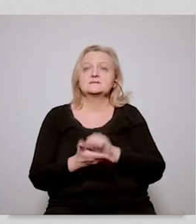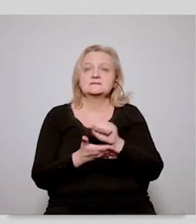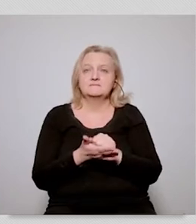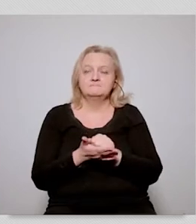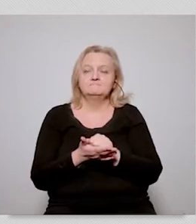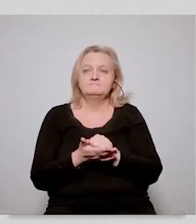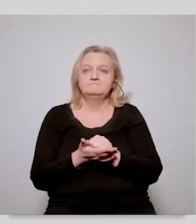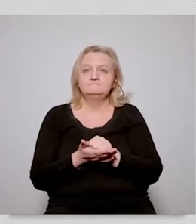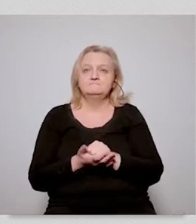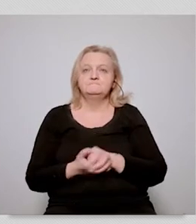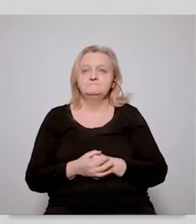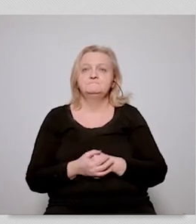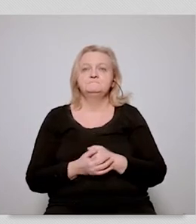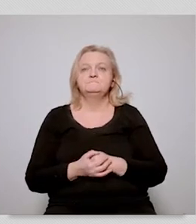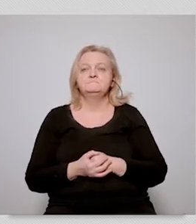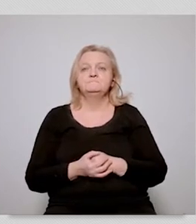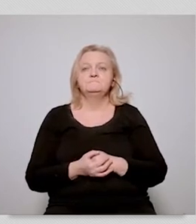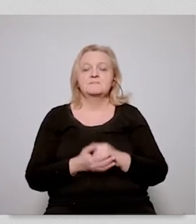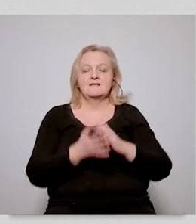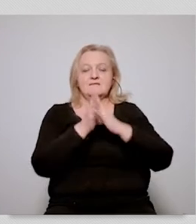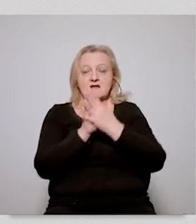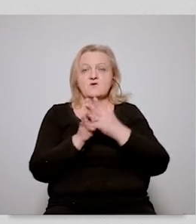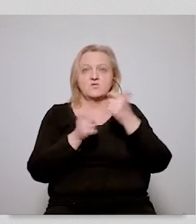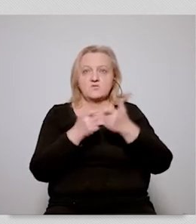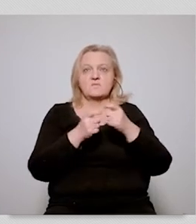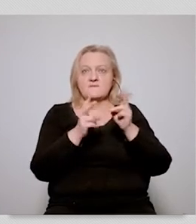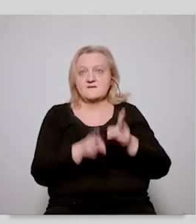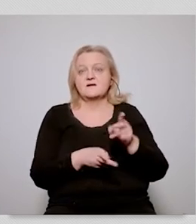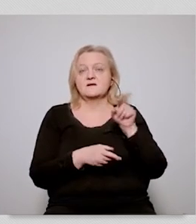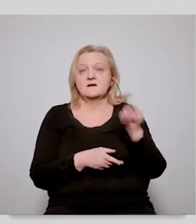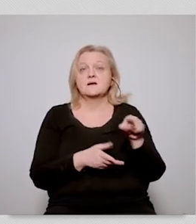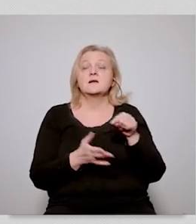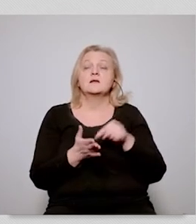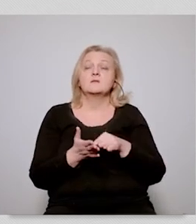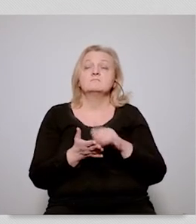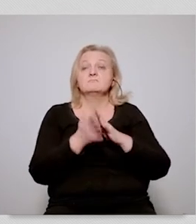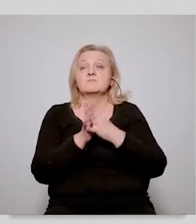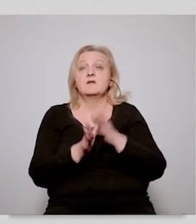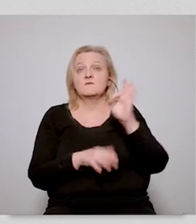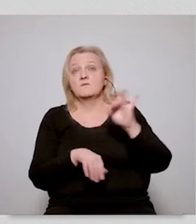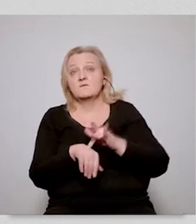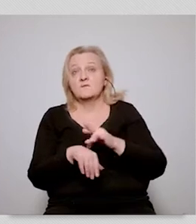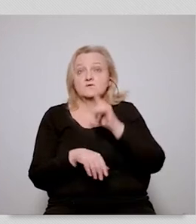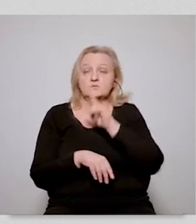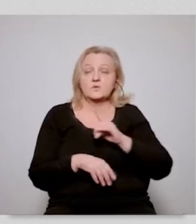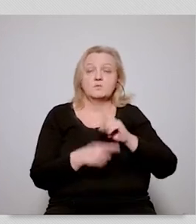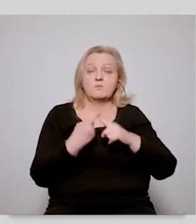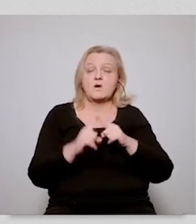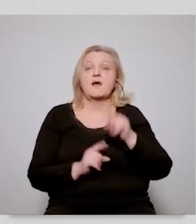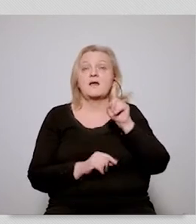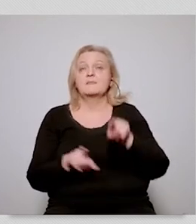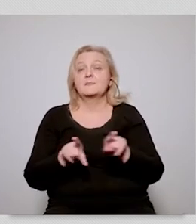is slightly different because you yourself are involved in transition so not only do you you